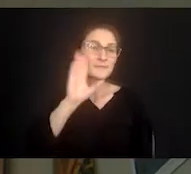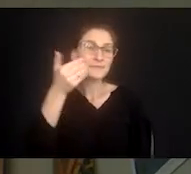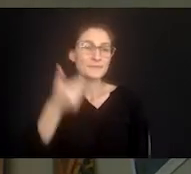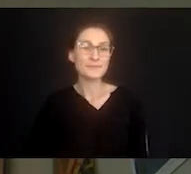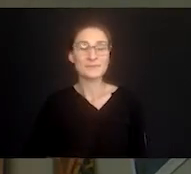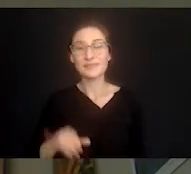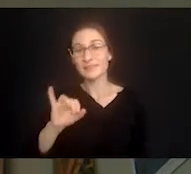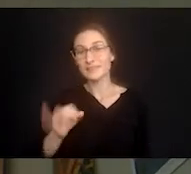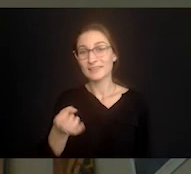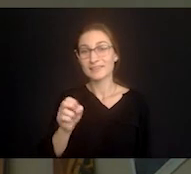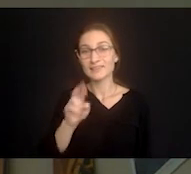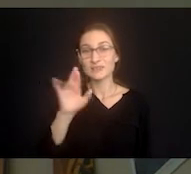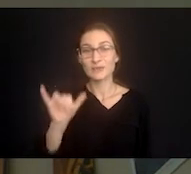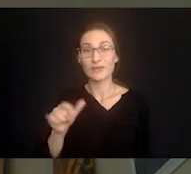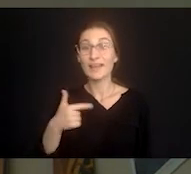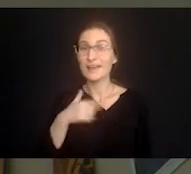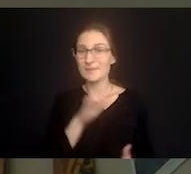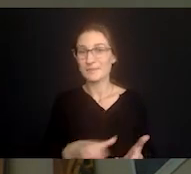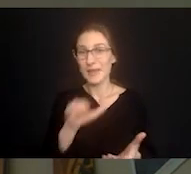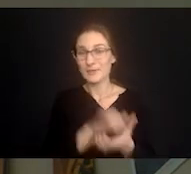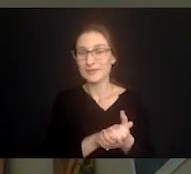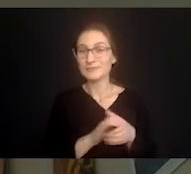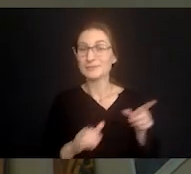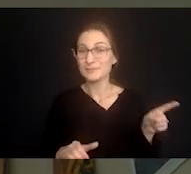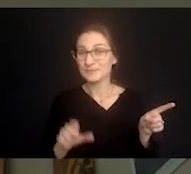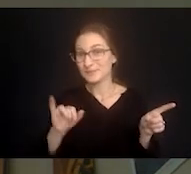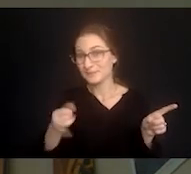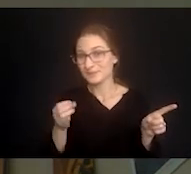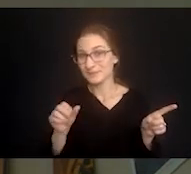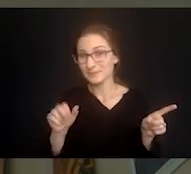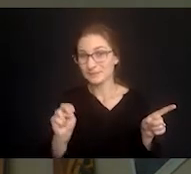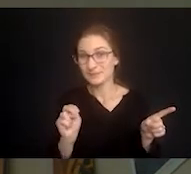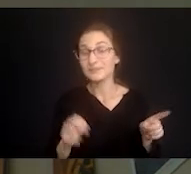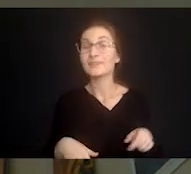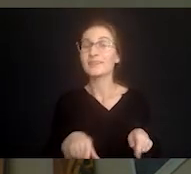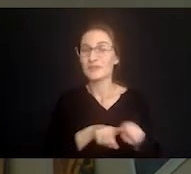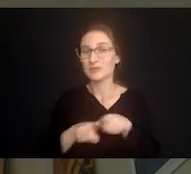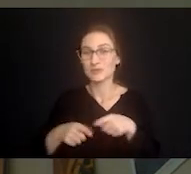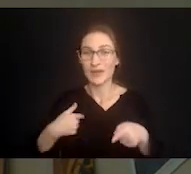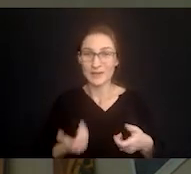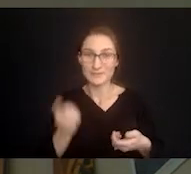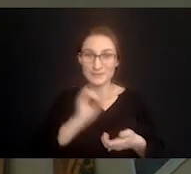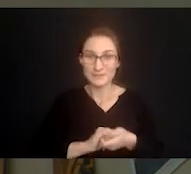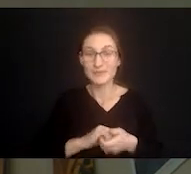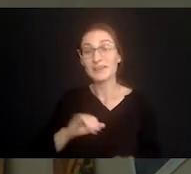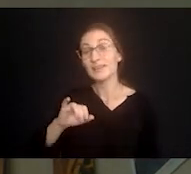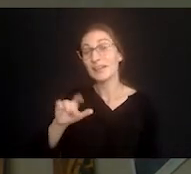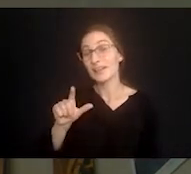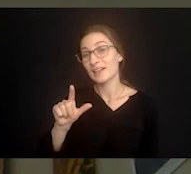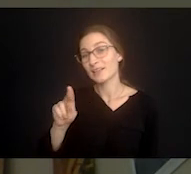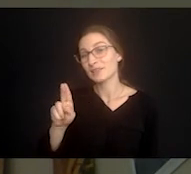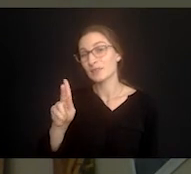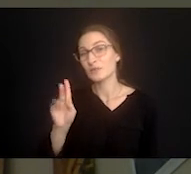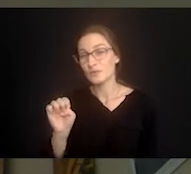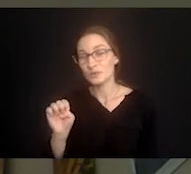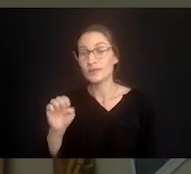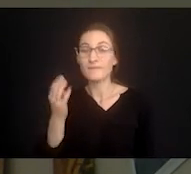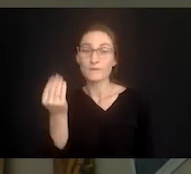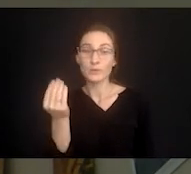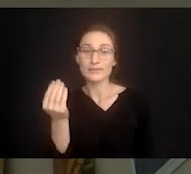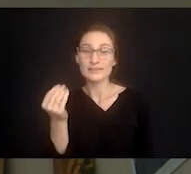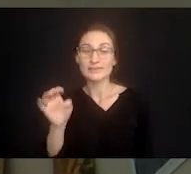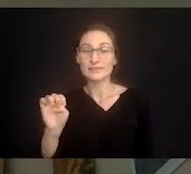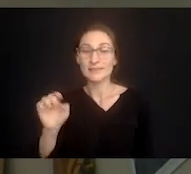hi my name is jerry borden i'm married to joan uh also work with her at loop 14 exchange